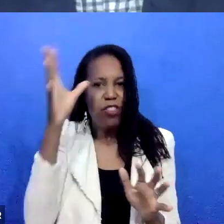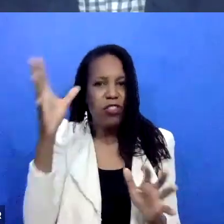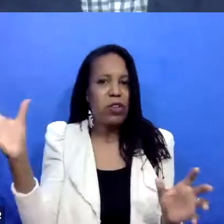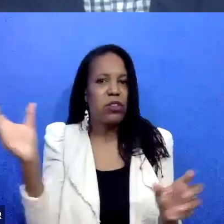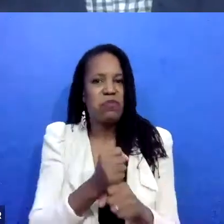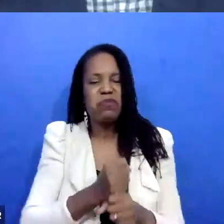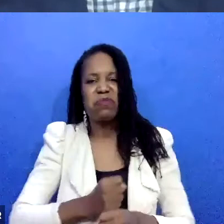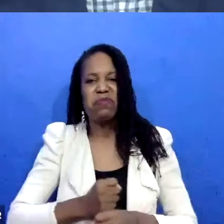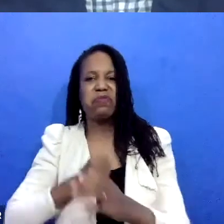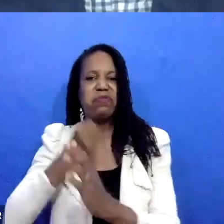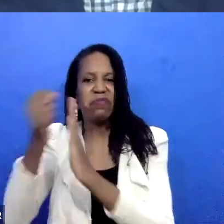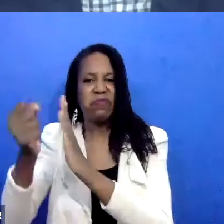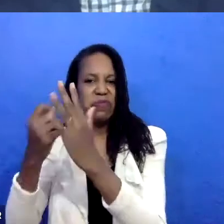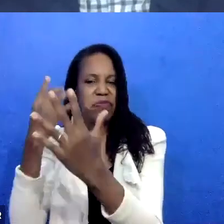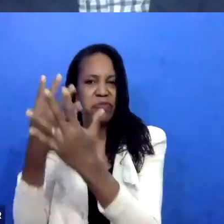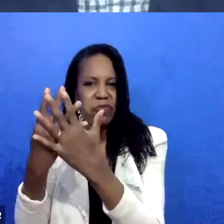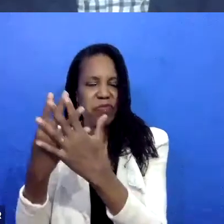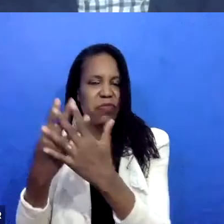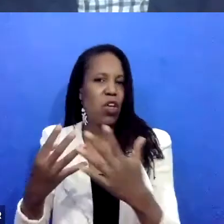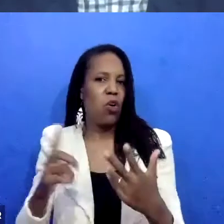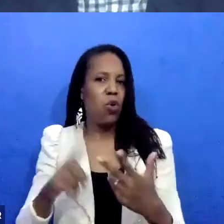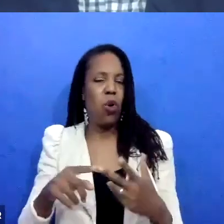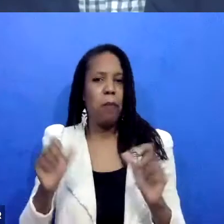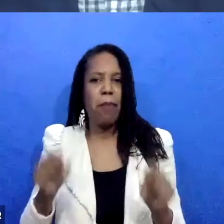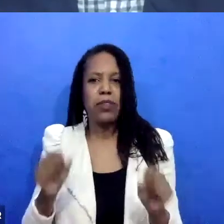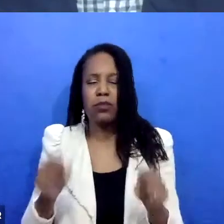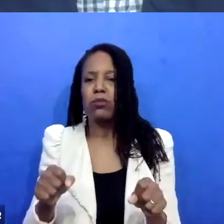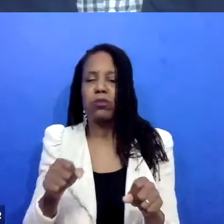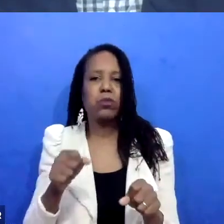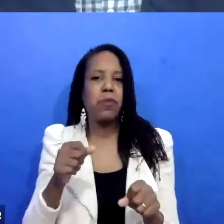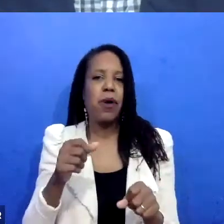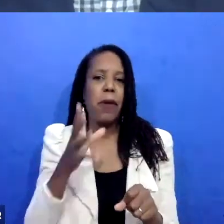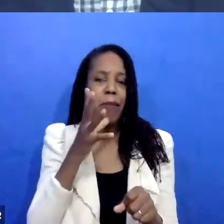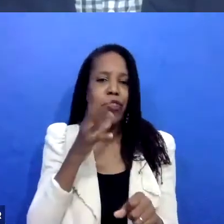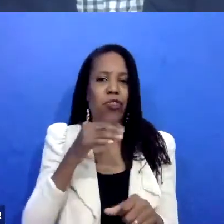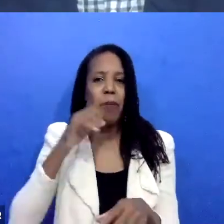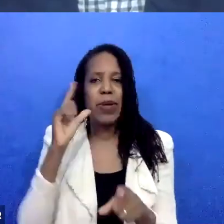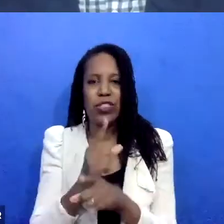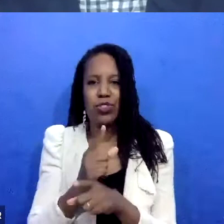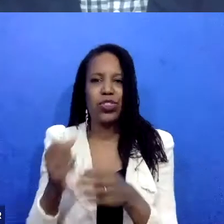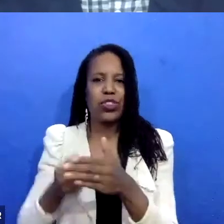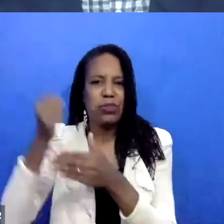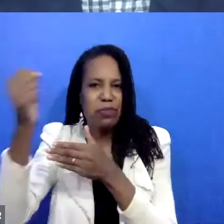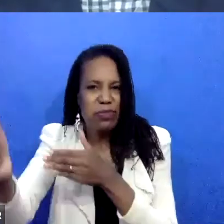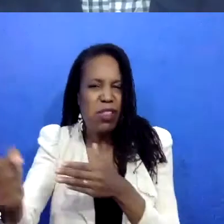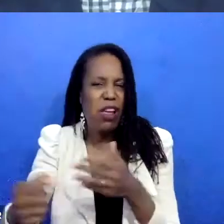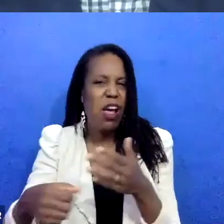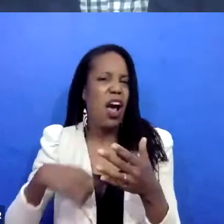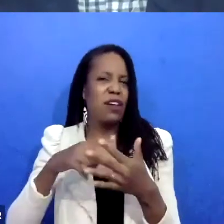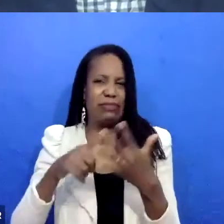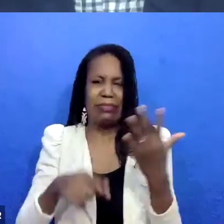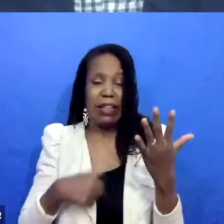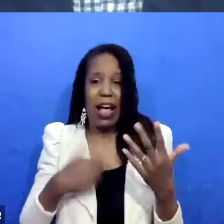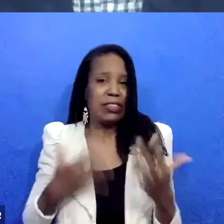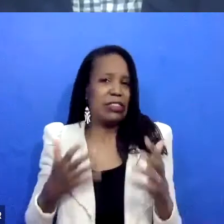for my mother and my sister. And so I often say that the very systems that in theory were designed to protect